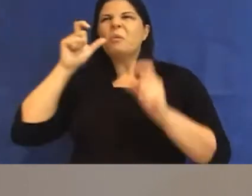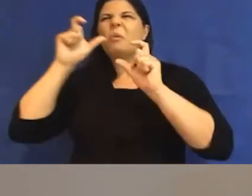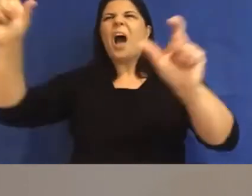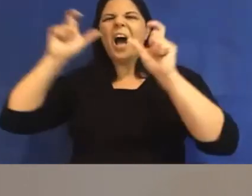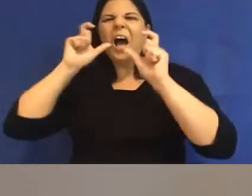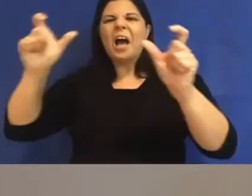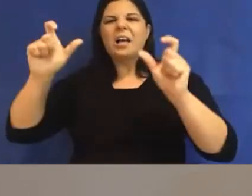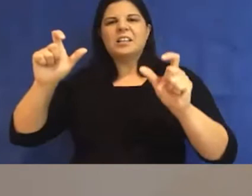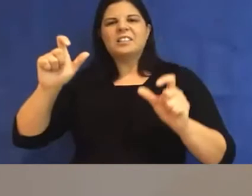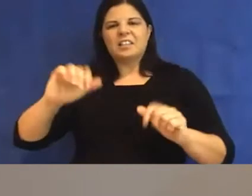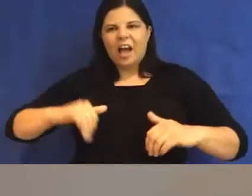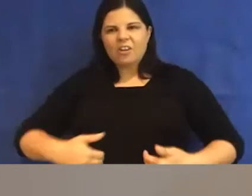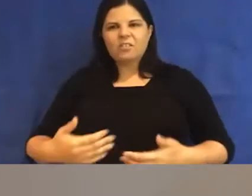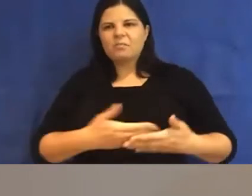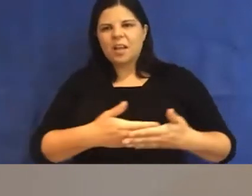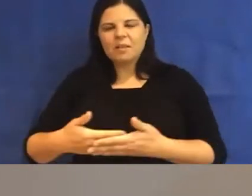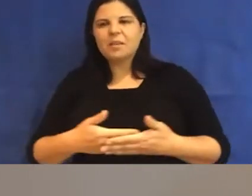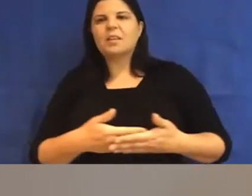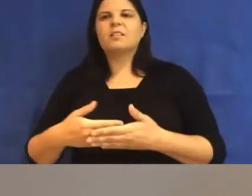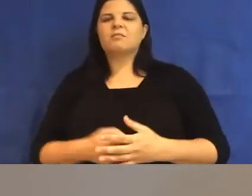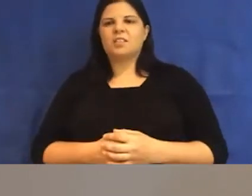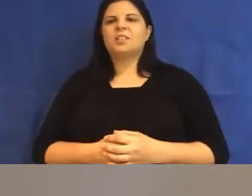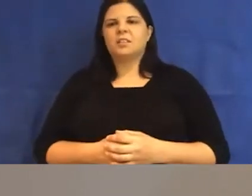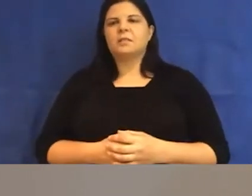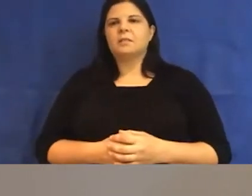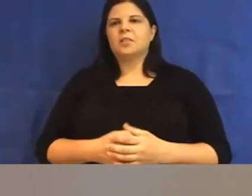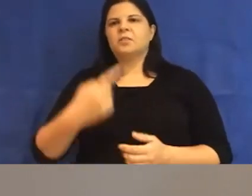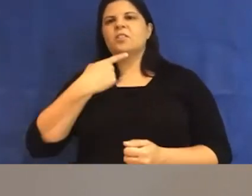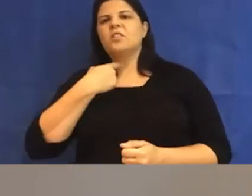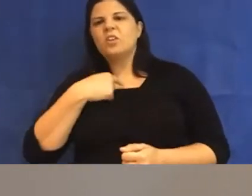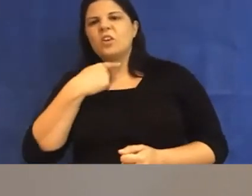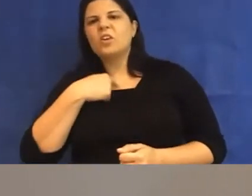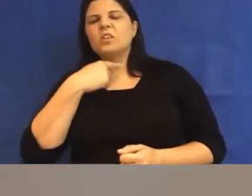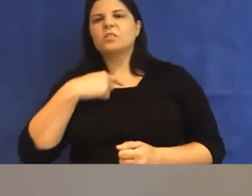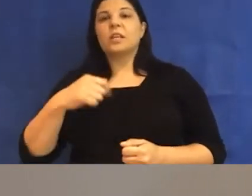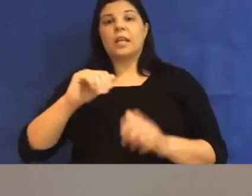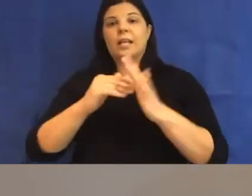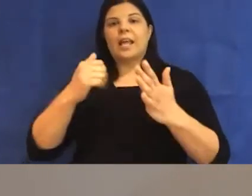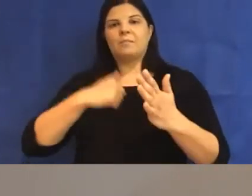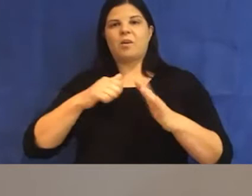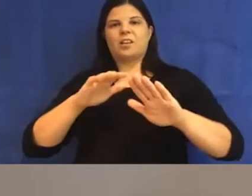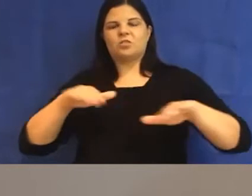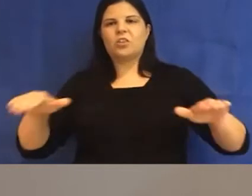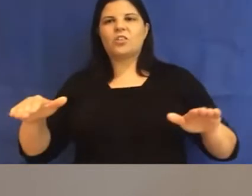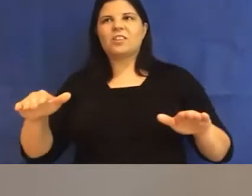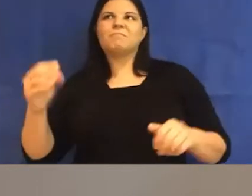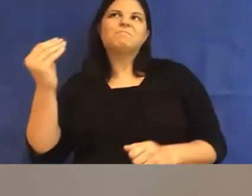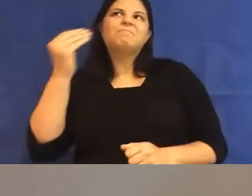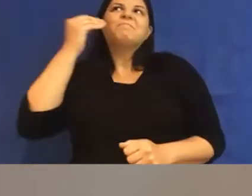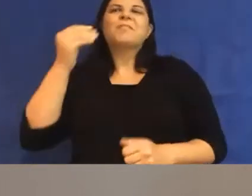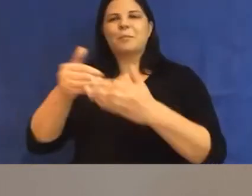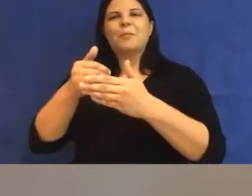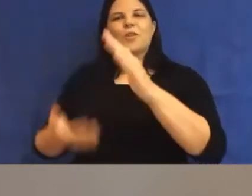libidinous thirst, the interplay of love and exhaustion. Now my children kiss my cheeks stickily before they ride their bikes to school.